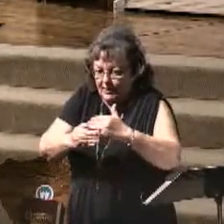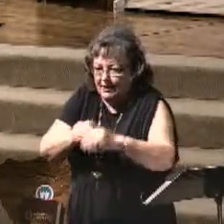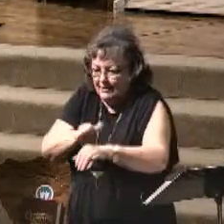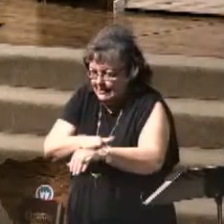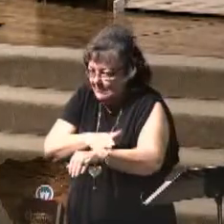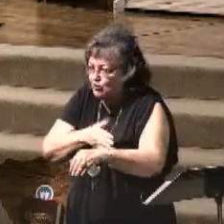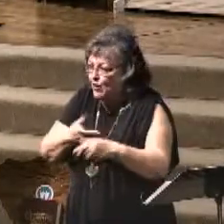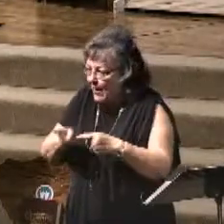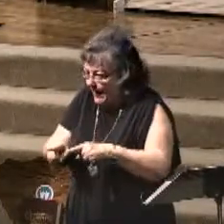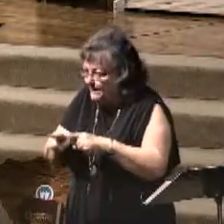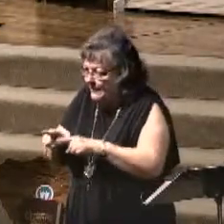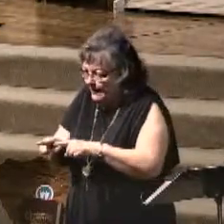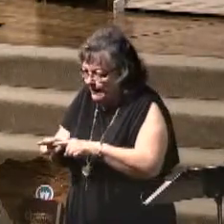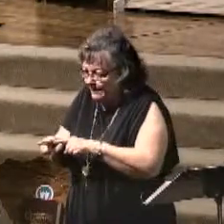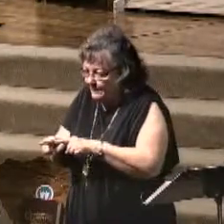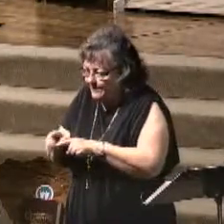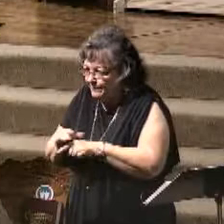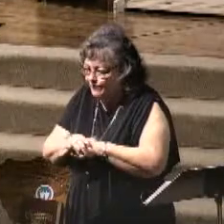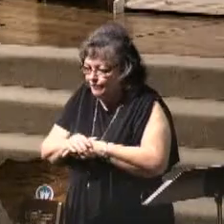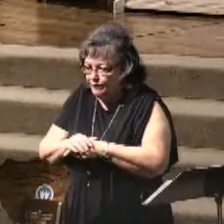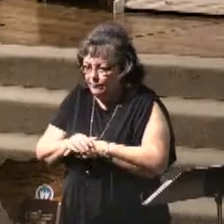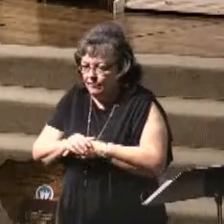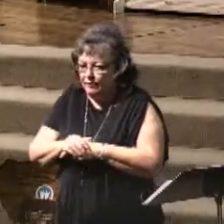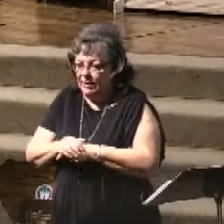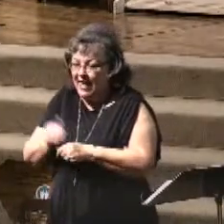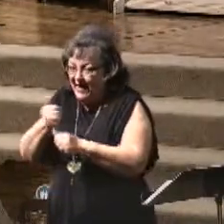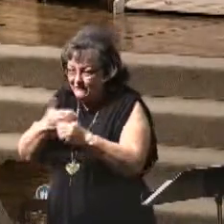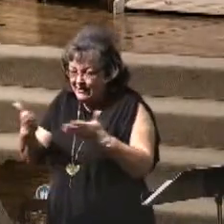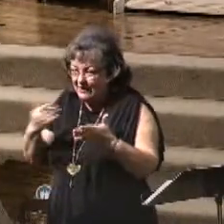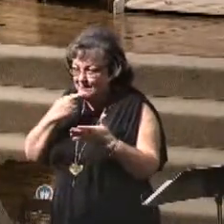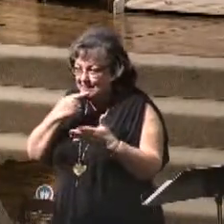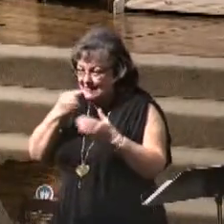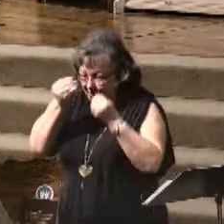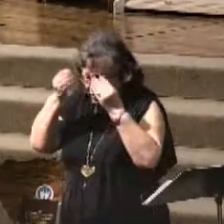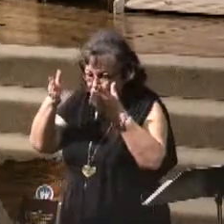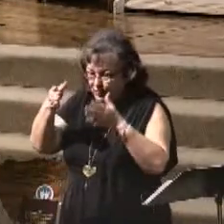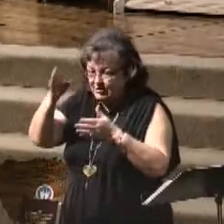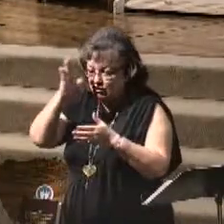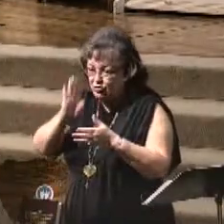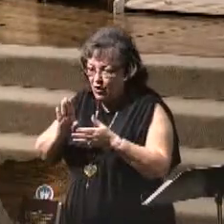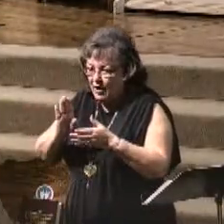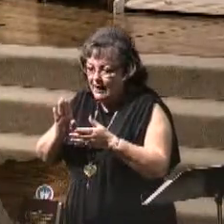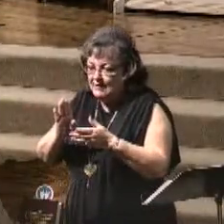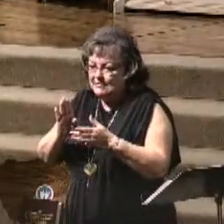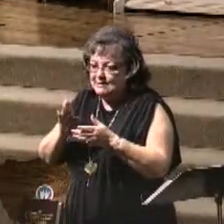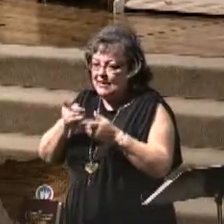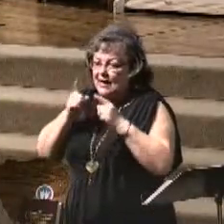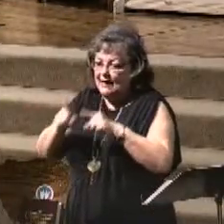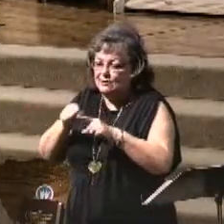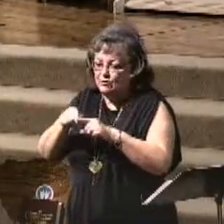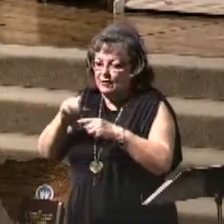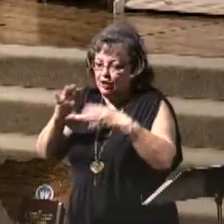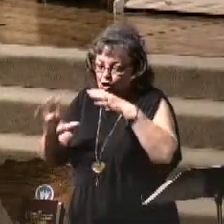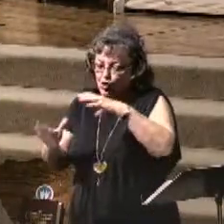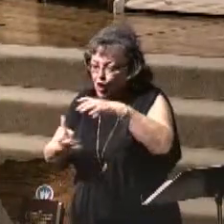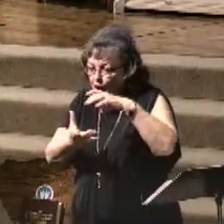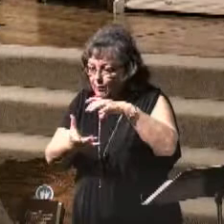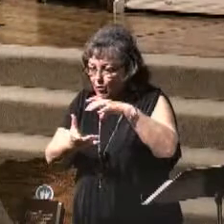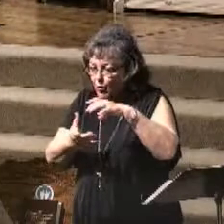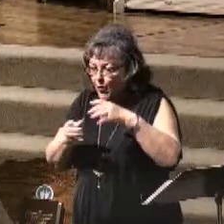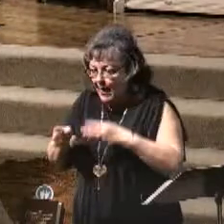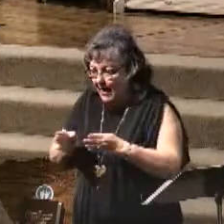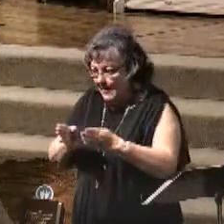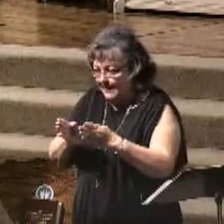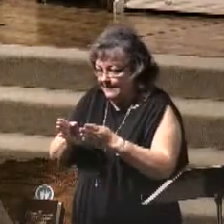sharing with you here is God's response to the world in a global fashion. He's going to deal with the world in a global